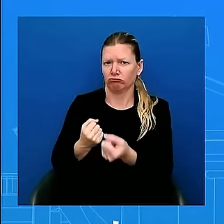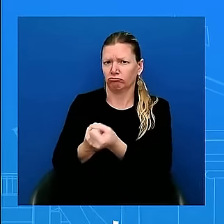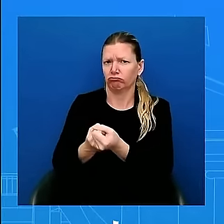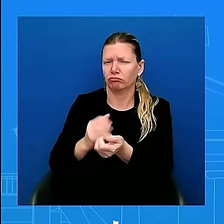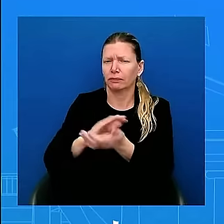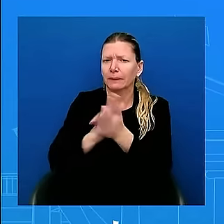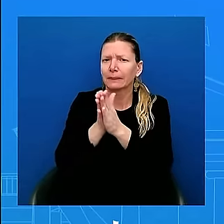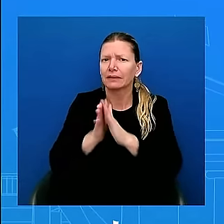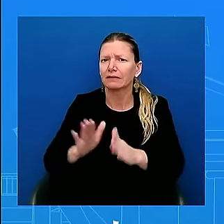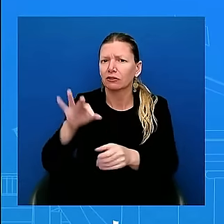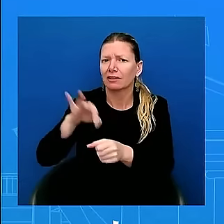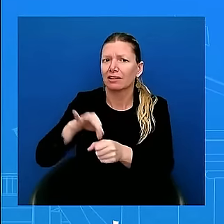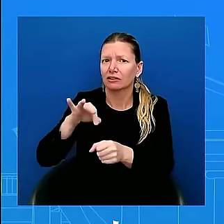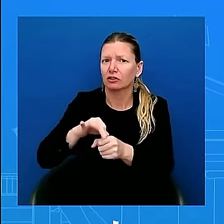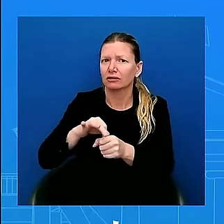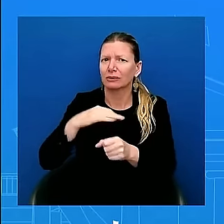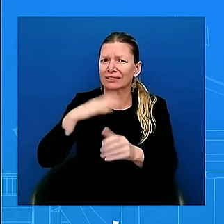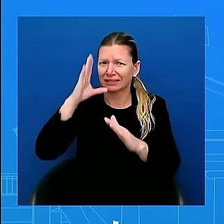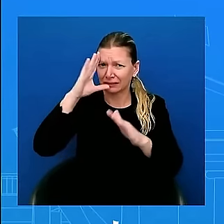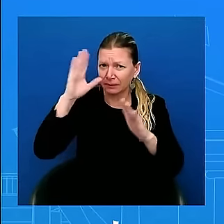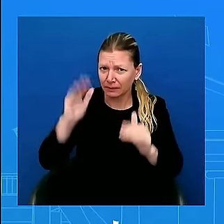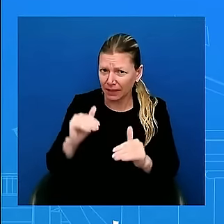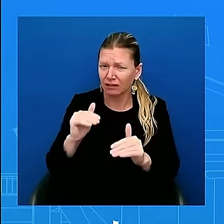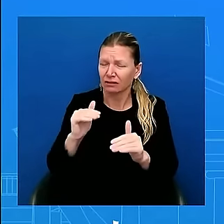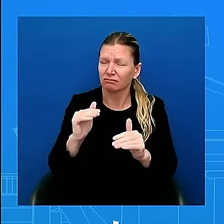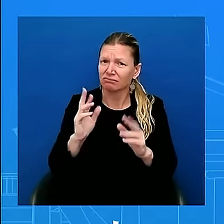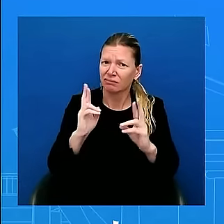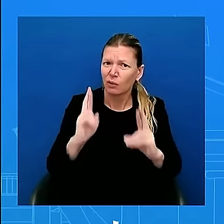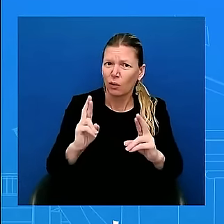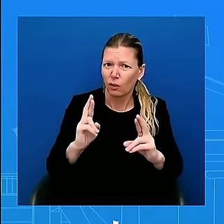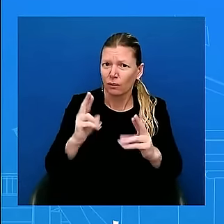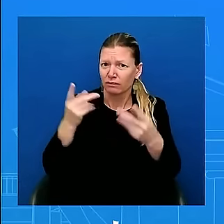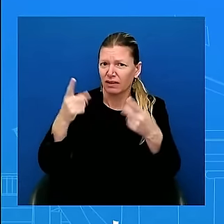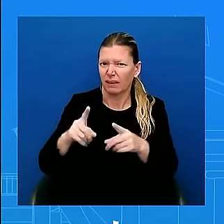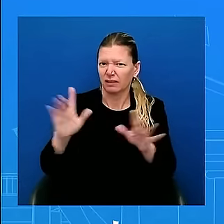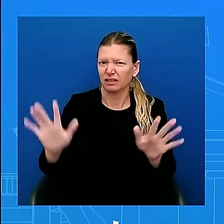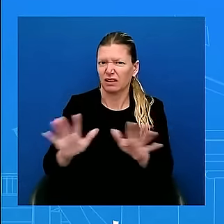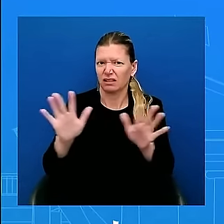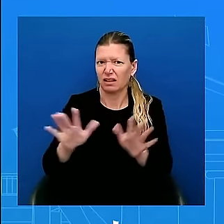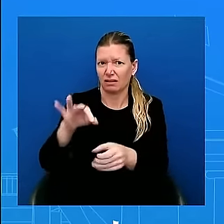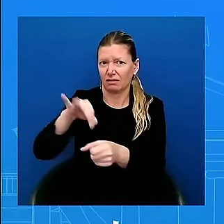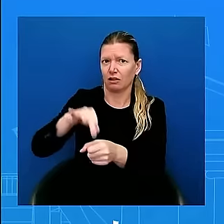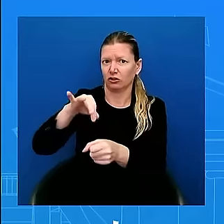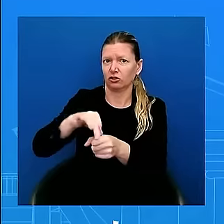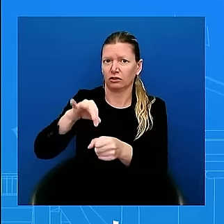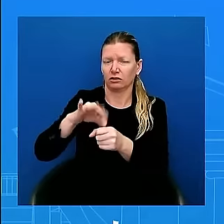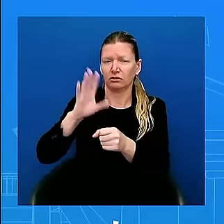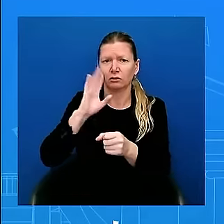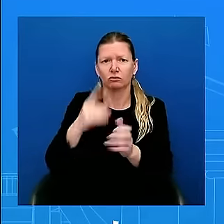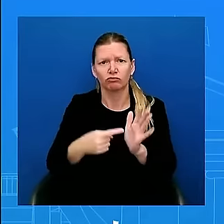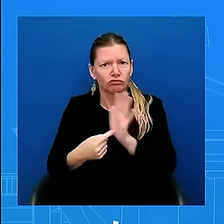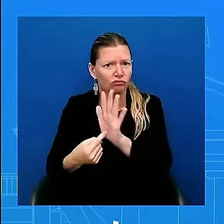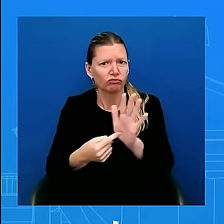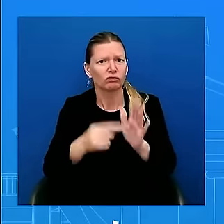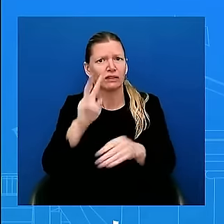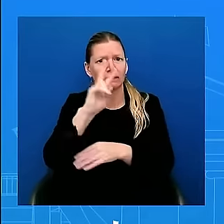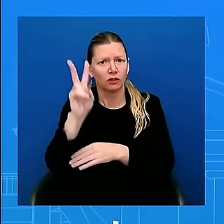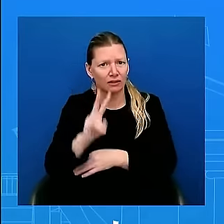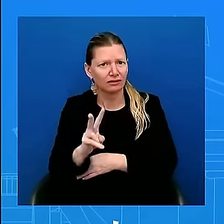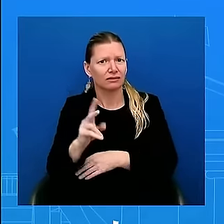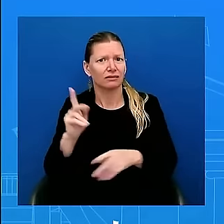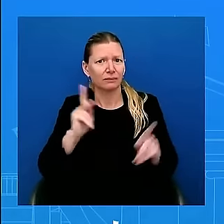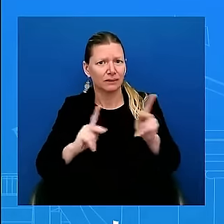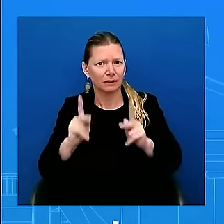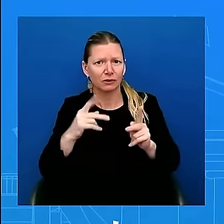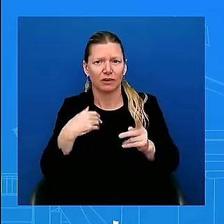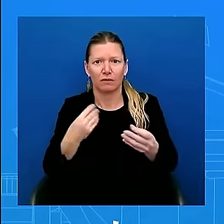of the Venezuelan people for a more democratic, stable, and prosperous future. Any political repression and violence